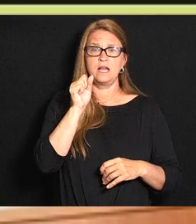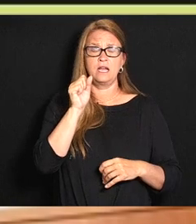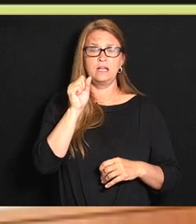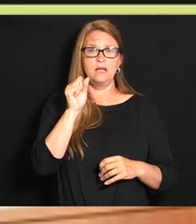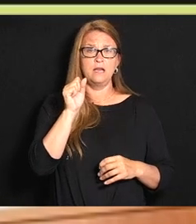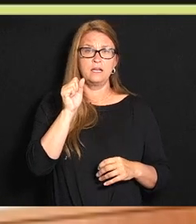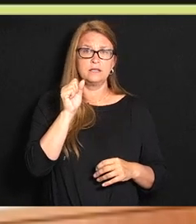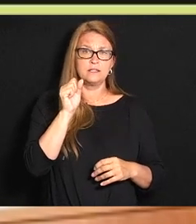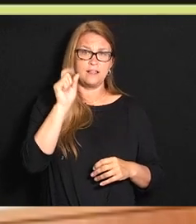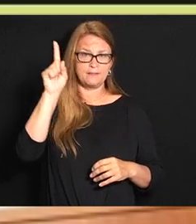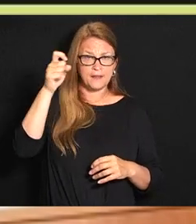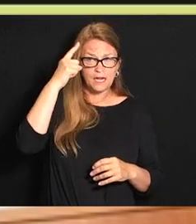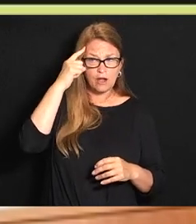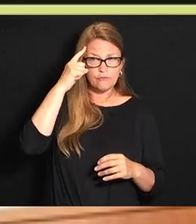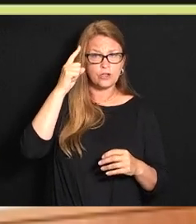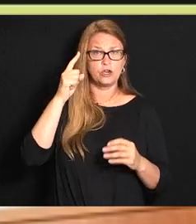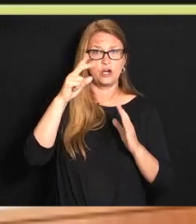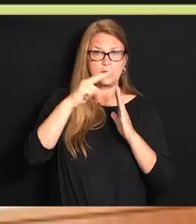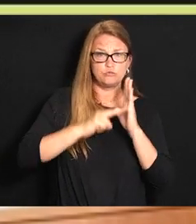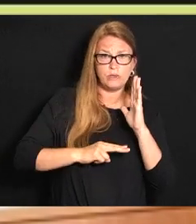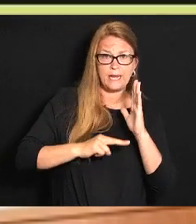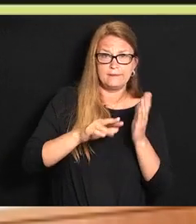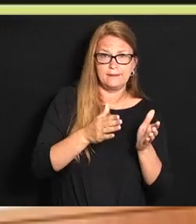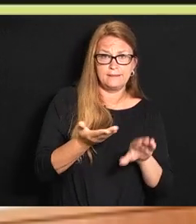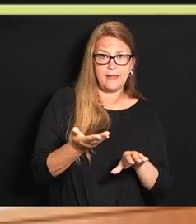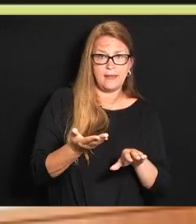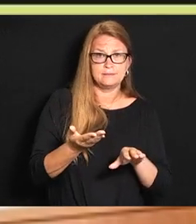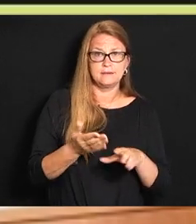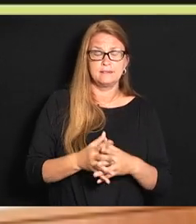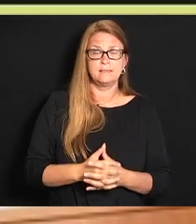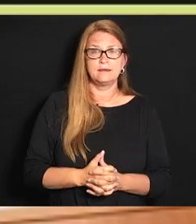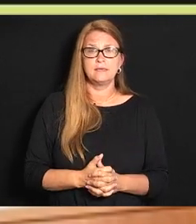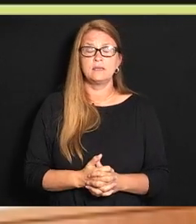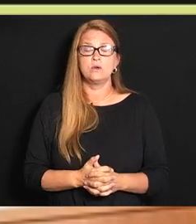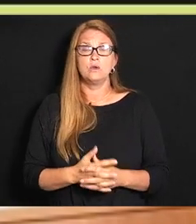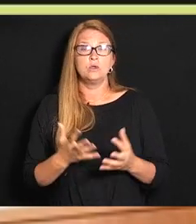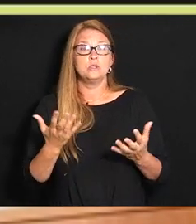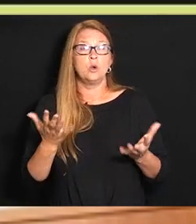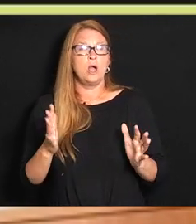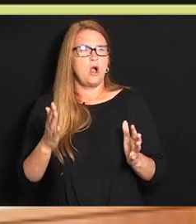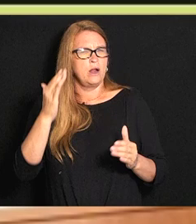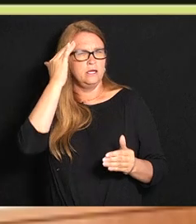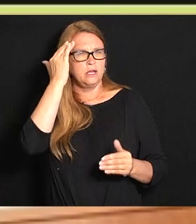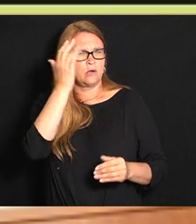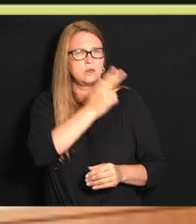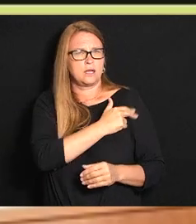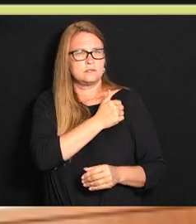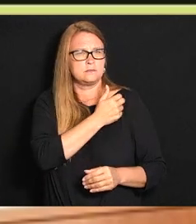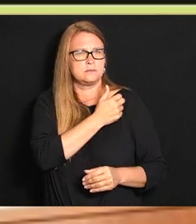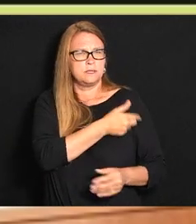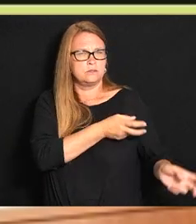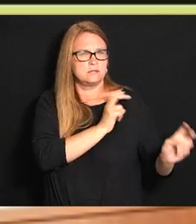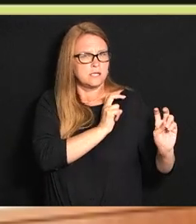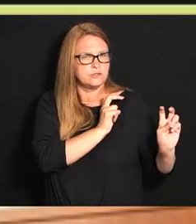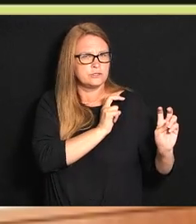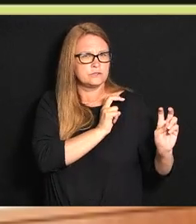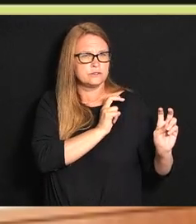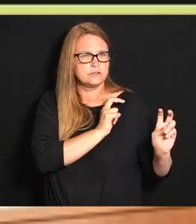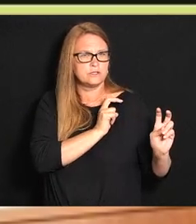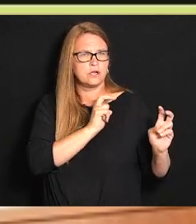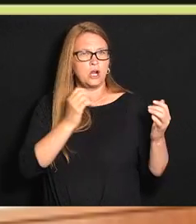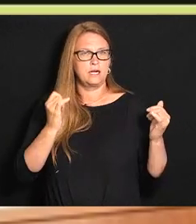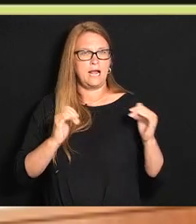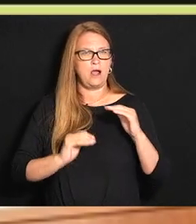the governors pointed out that we've lost and we know that hospitalizations are up to